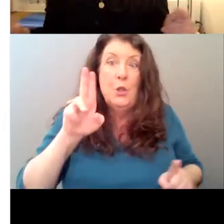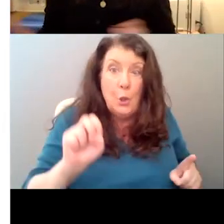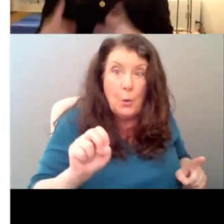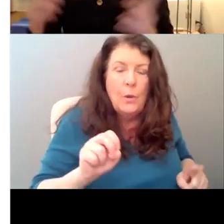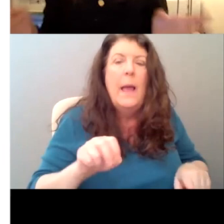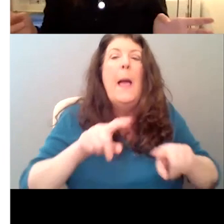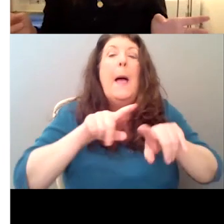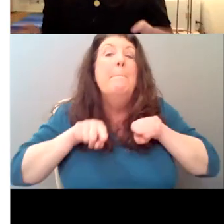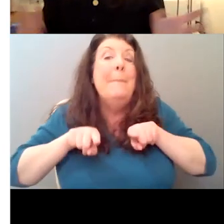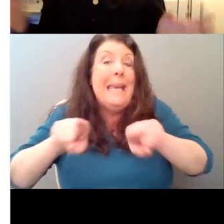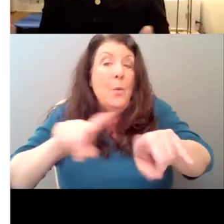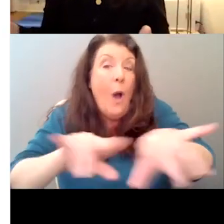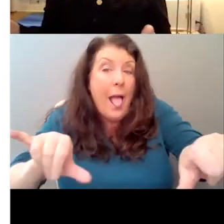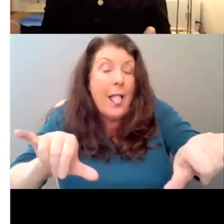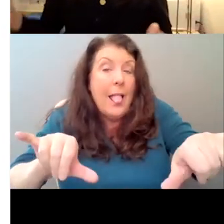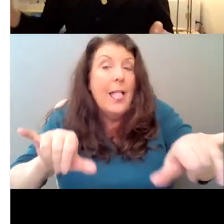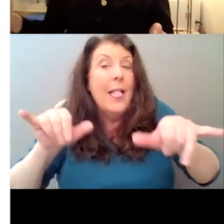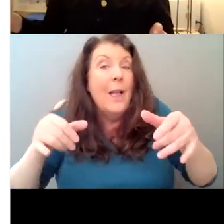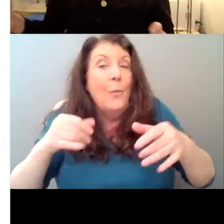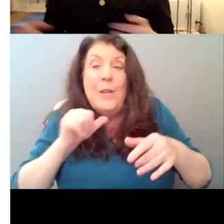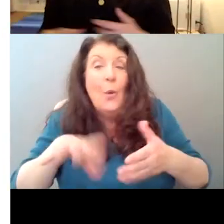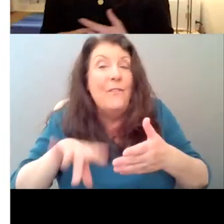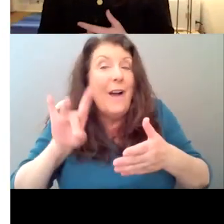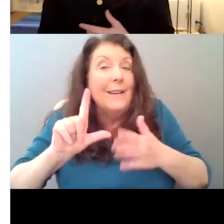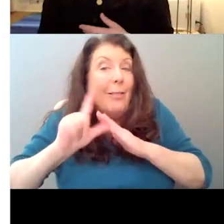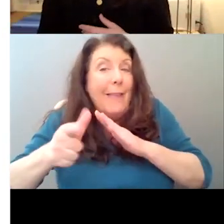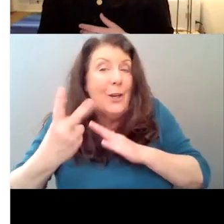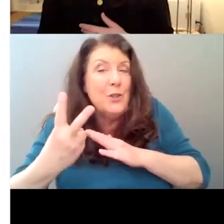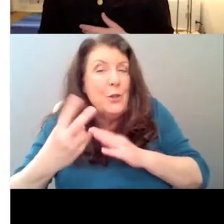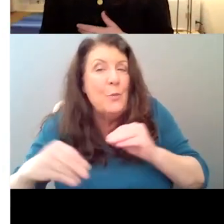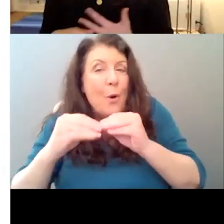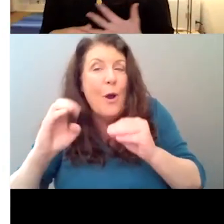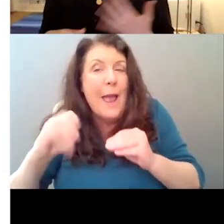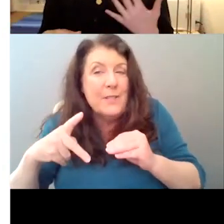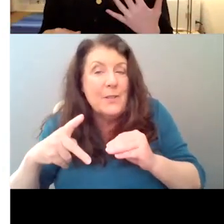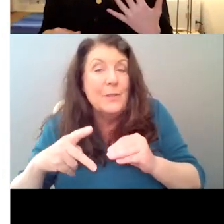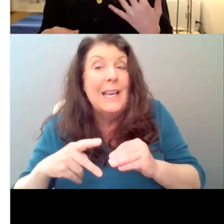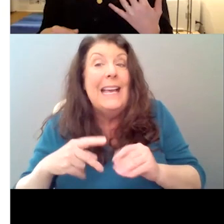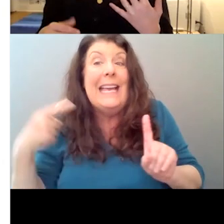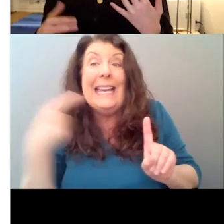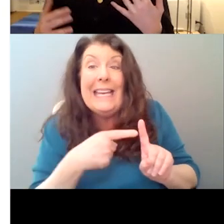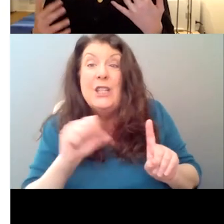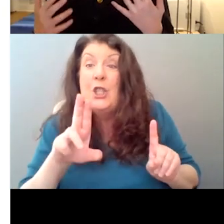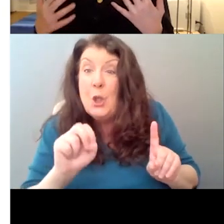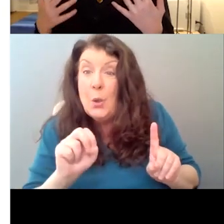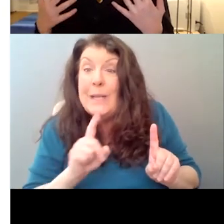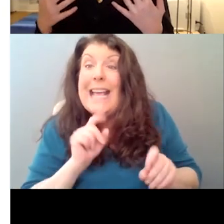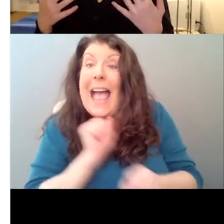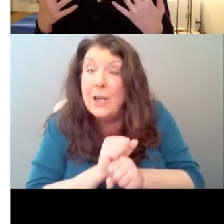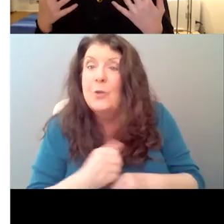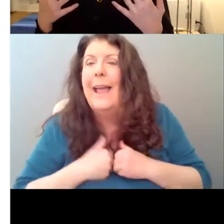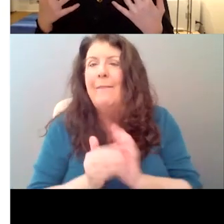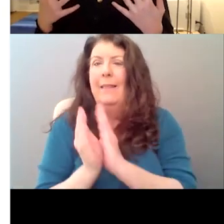later than this, Sue is the one having an affair with Sam. Um, uh, again, both out of this sort of, you know,